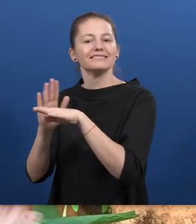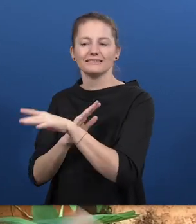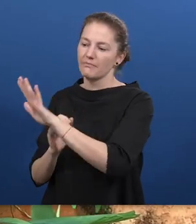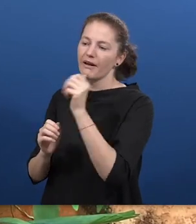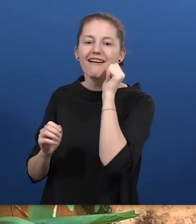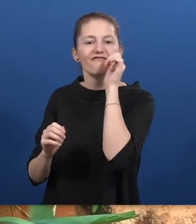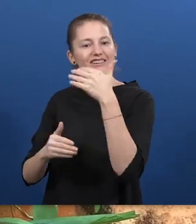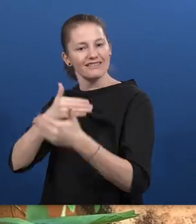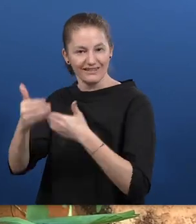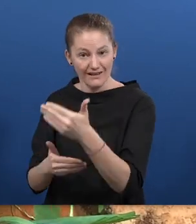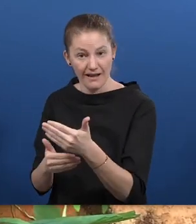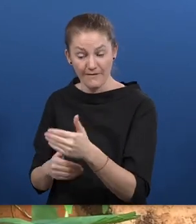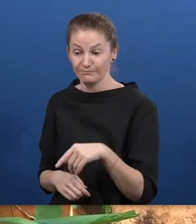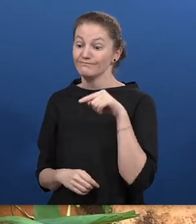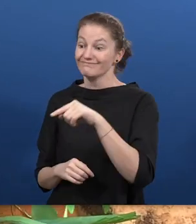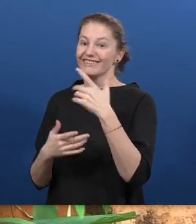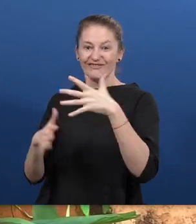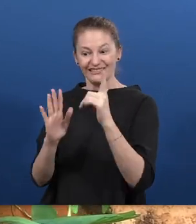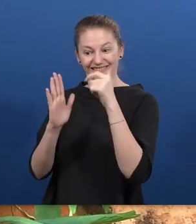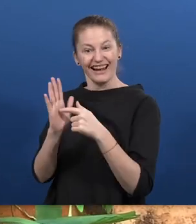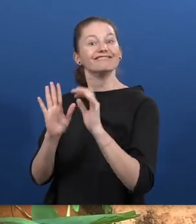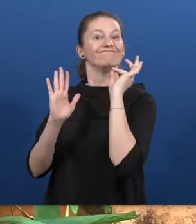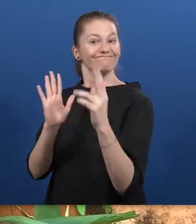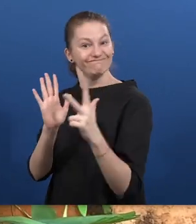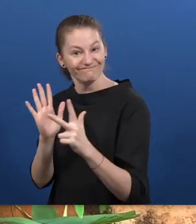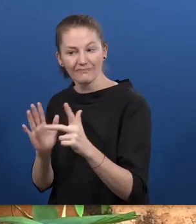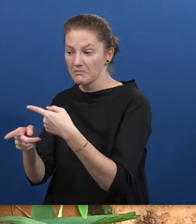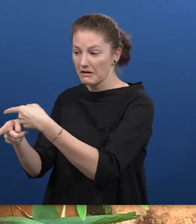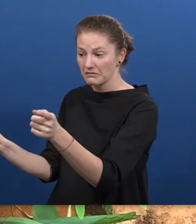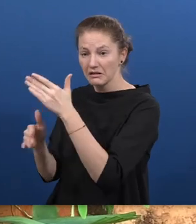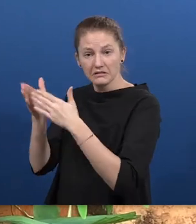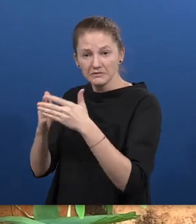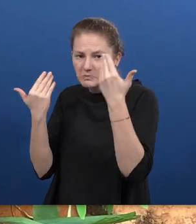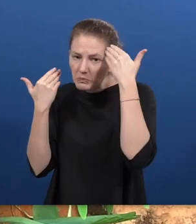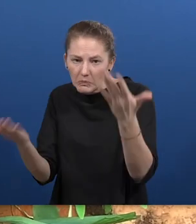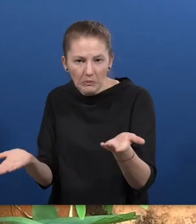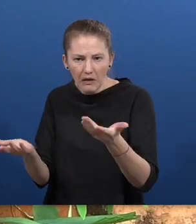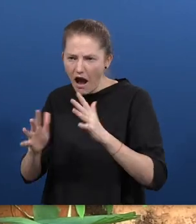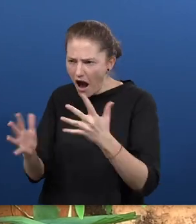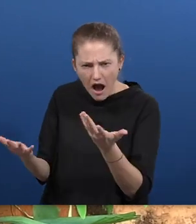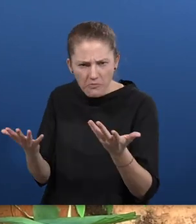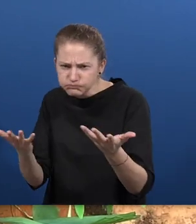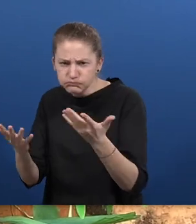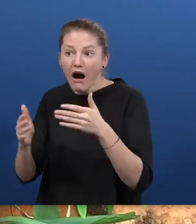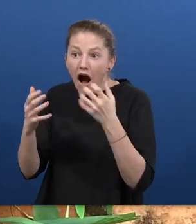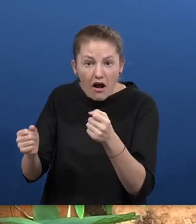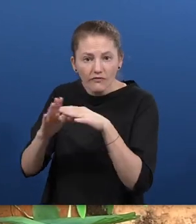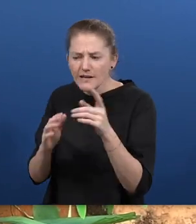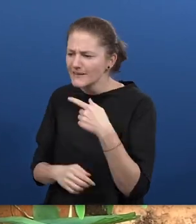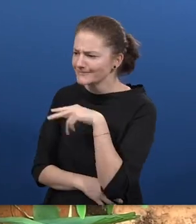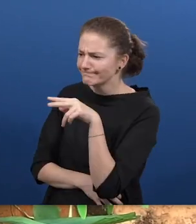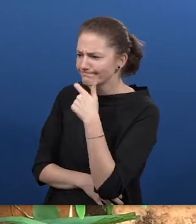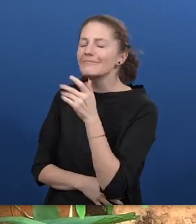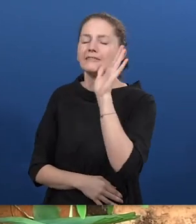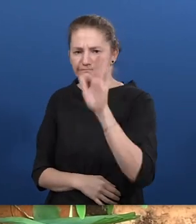great development, more accessibility in many cultural productions. We created WEMCA due to this reason, to unite